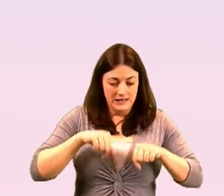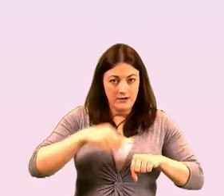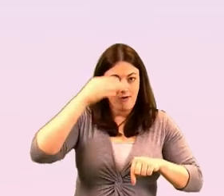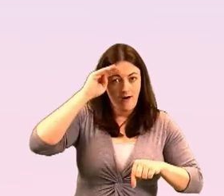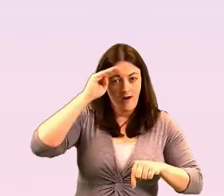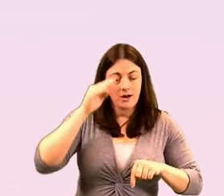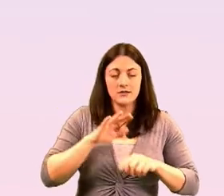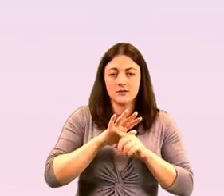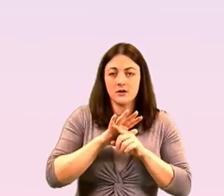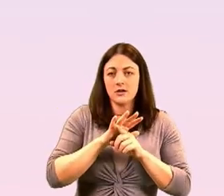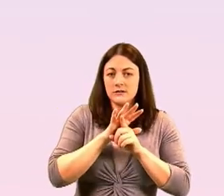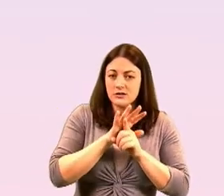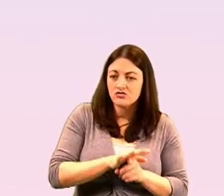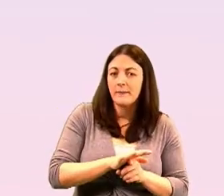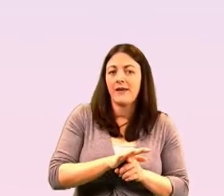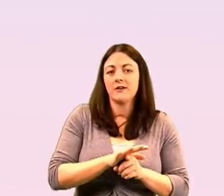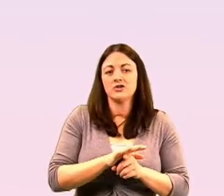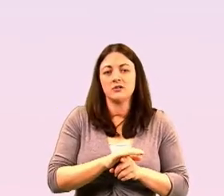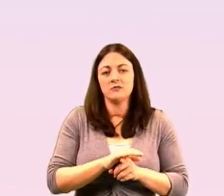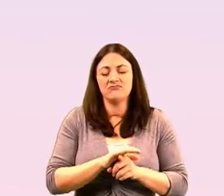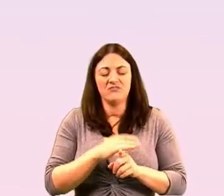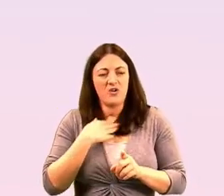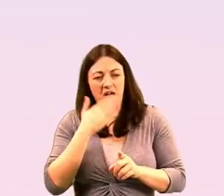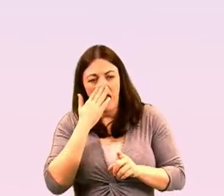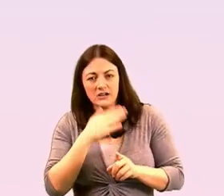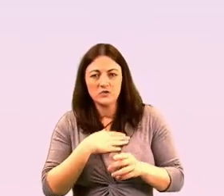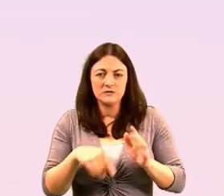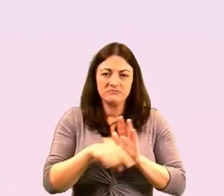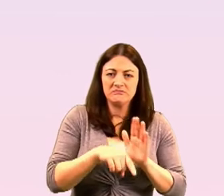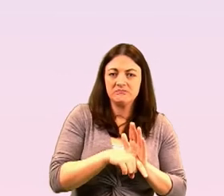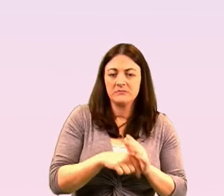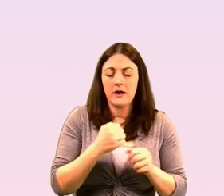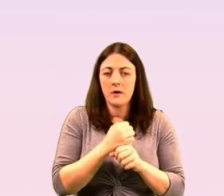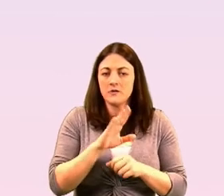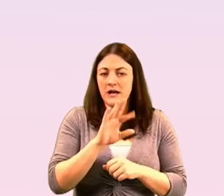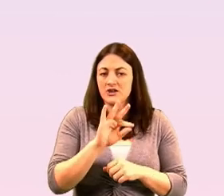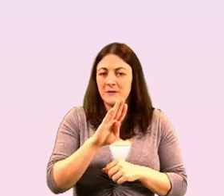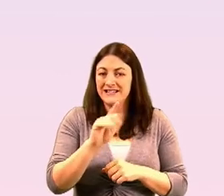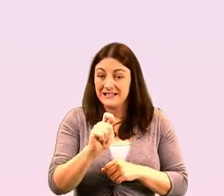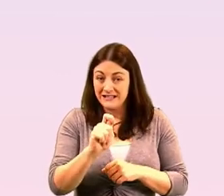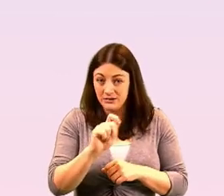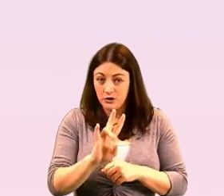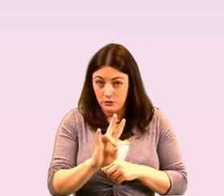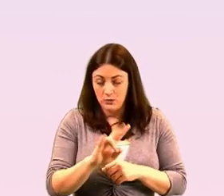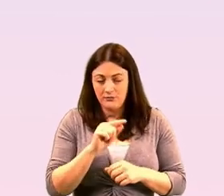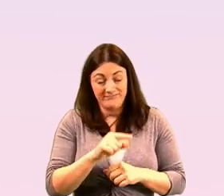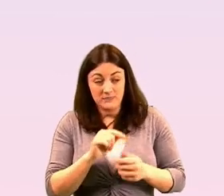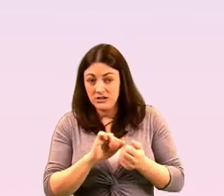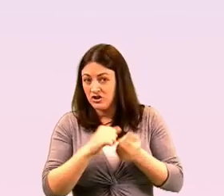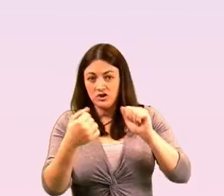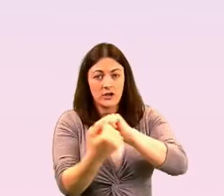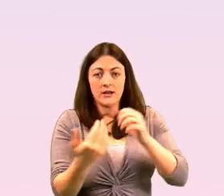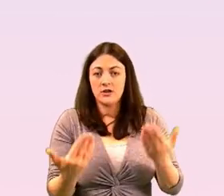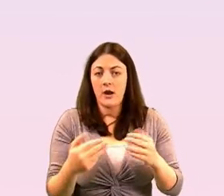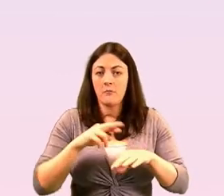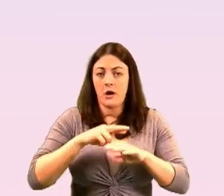uh discriminatory attitudes towards lgbti people they are reducing and we're going in the right trajectory compared to